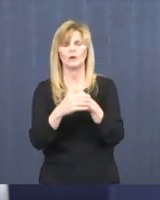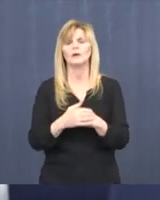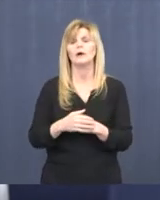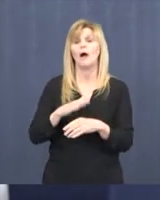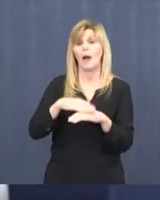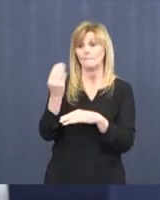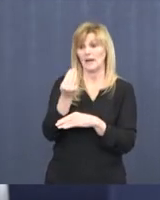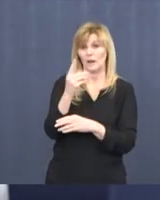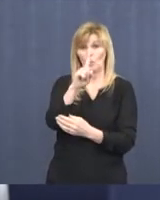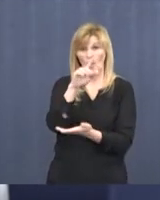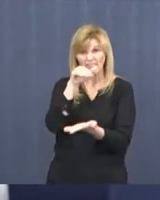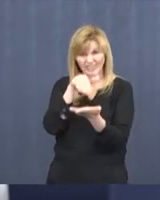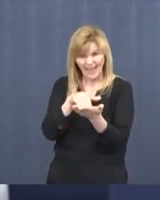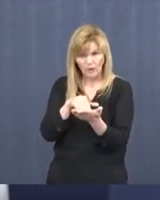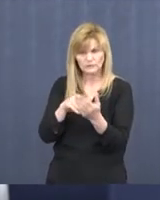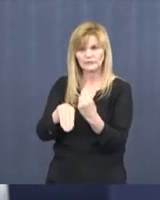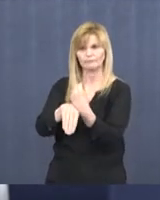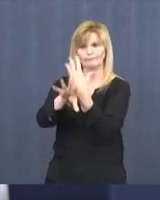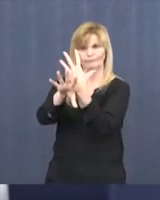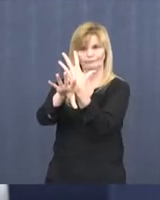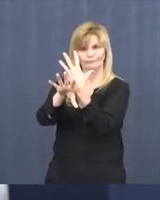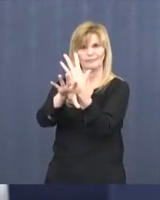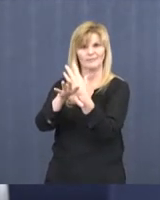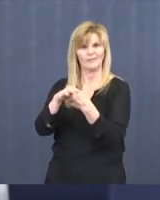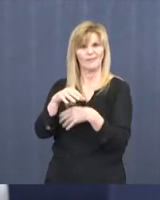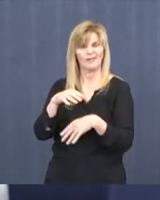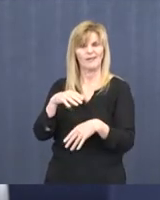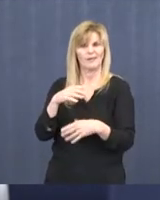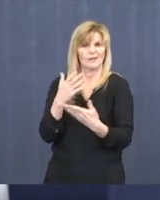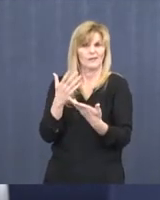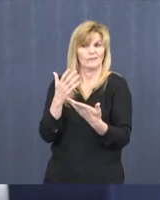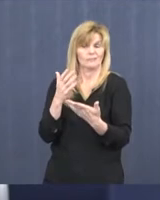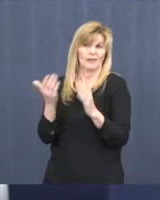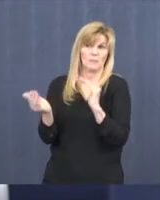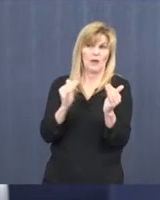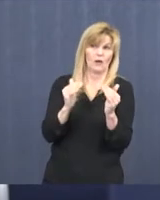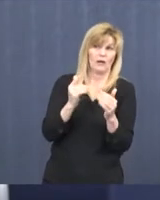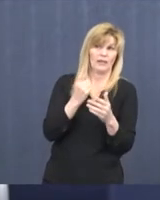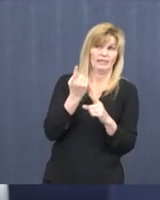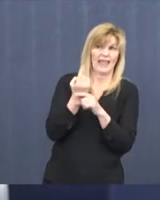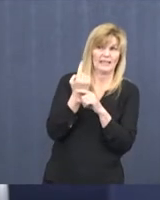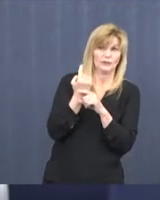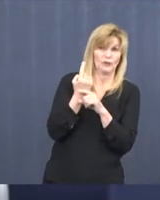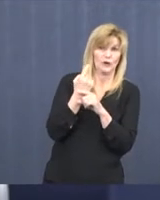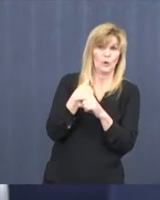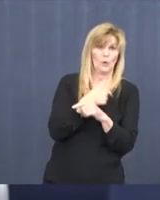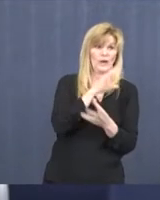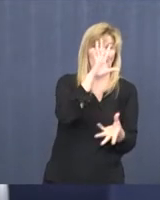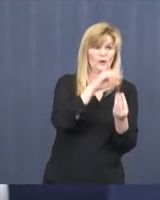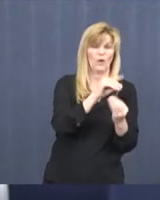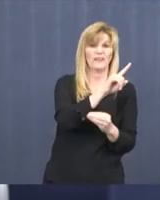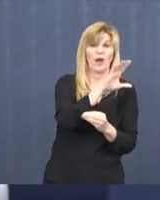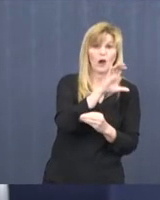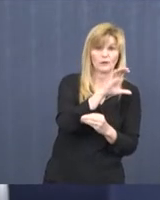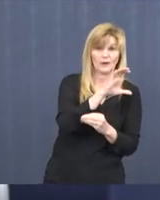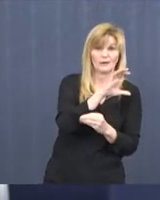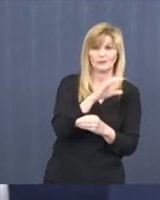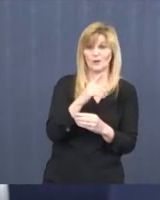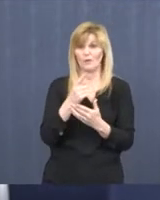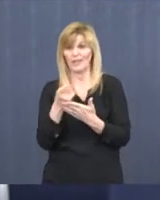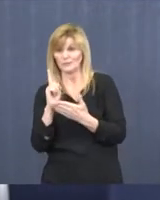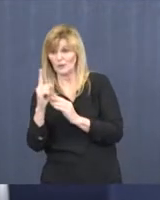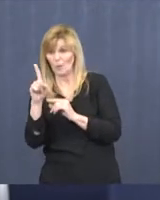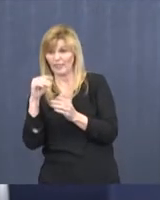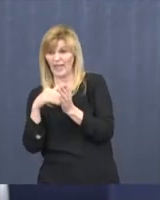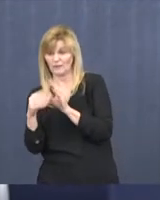we did 1,000 video visits alone. Just by comparison, all of last year, we did 100. So it's